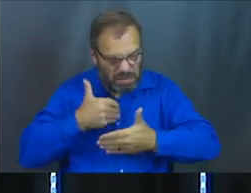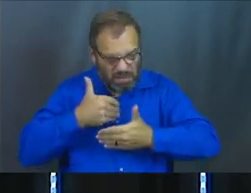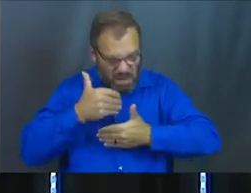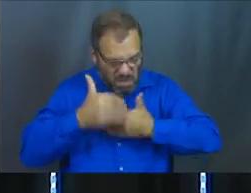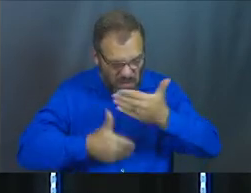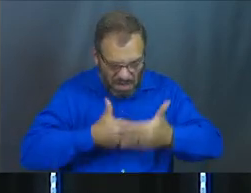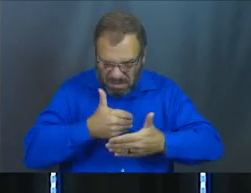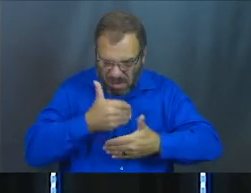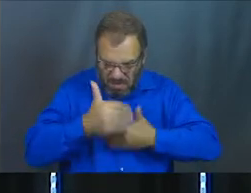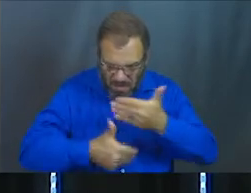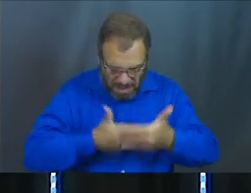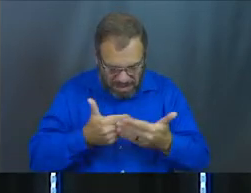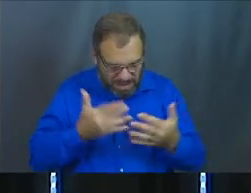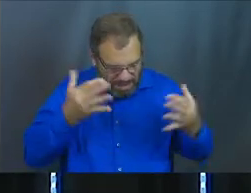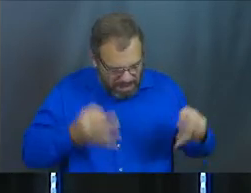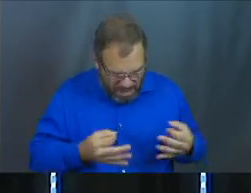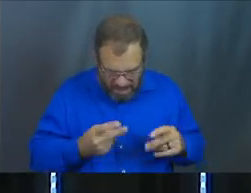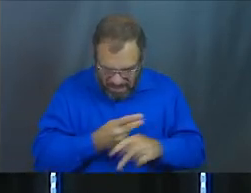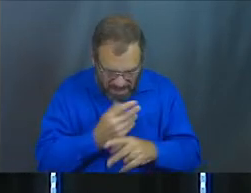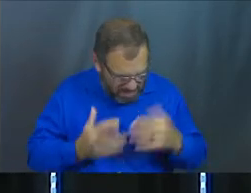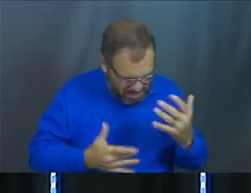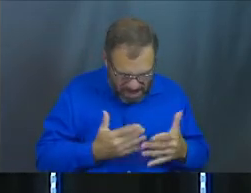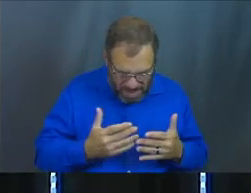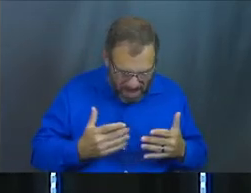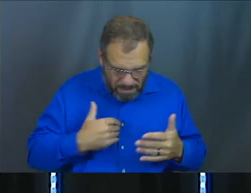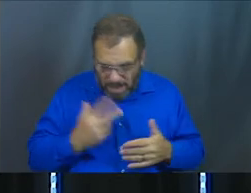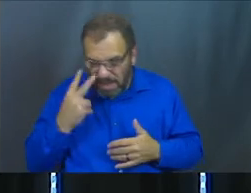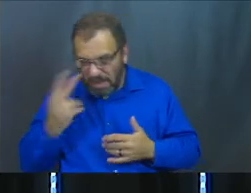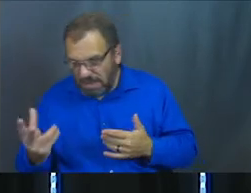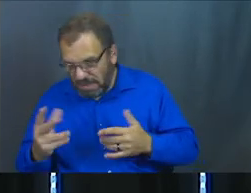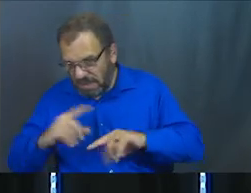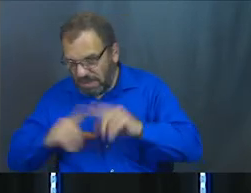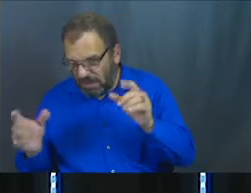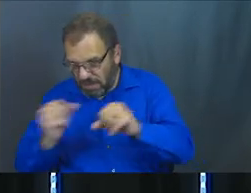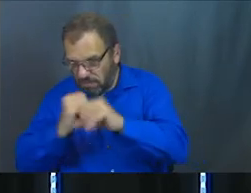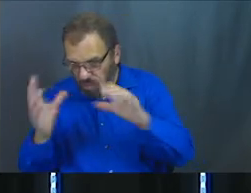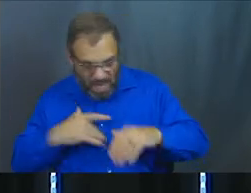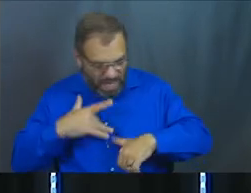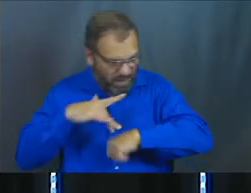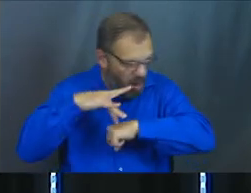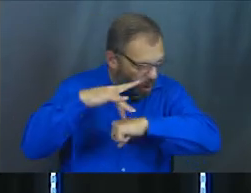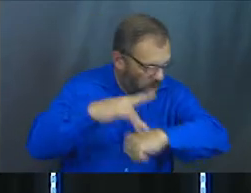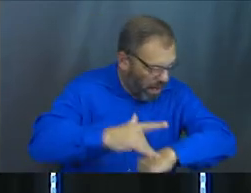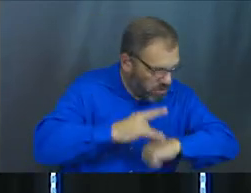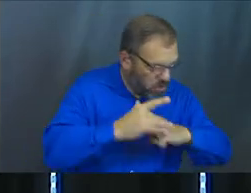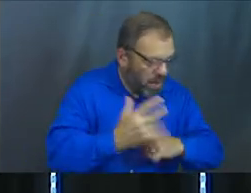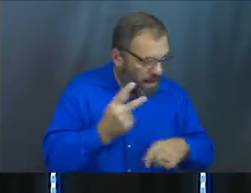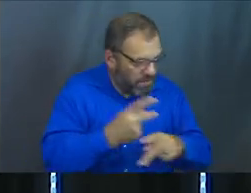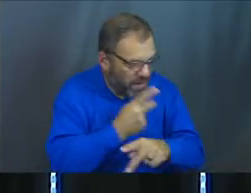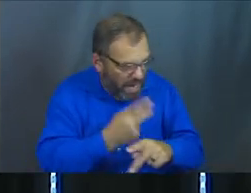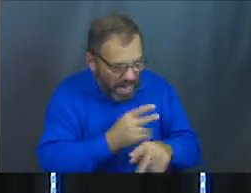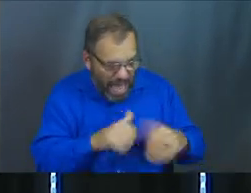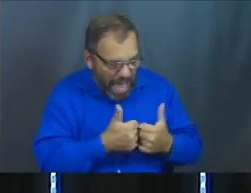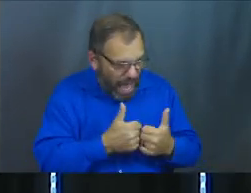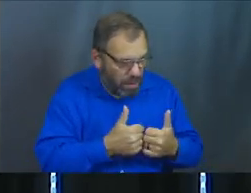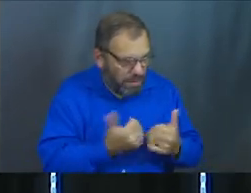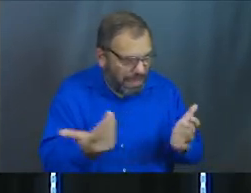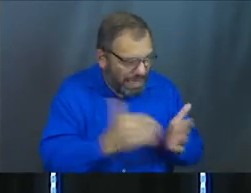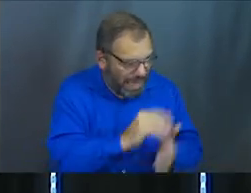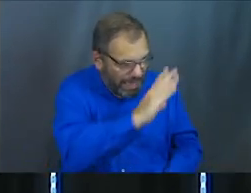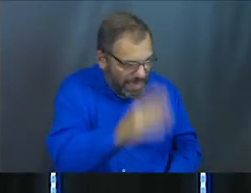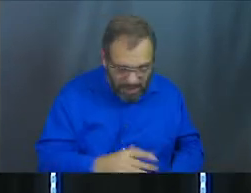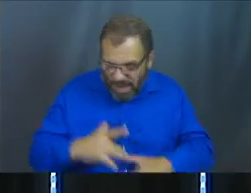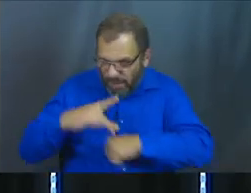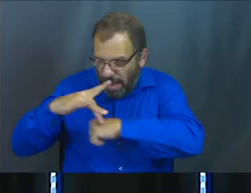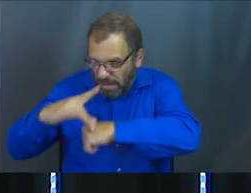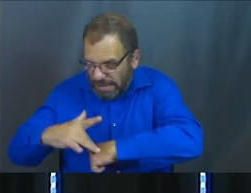If I process the past more, maybe I'm going to see something I didn't see before. If I process the past more, maybe I'll figure out how to never do that again.